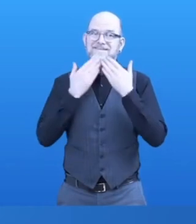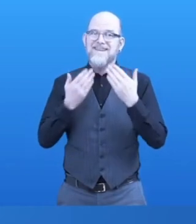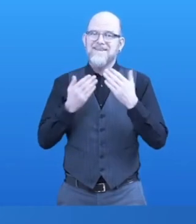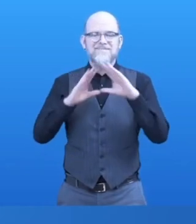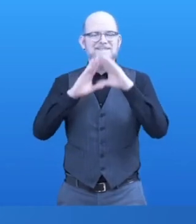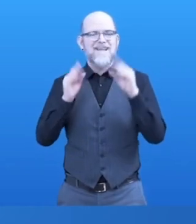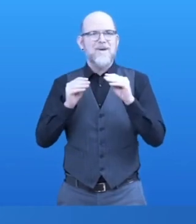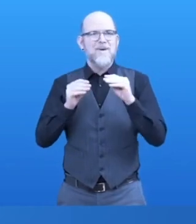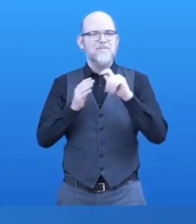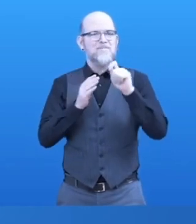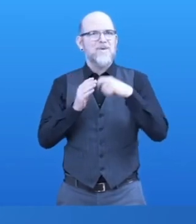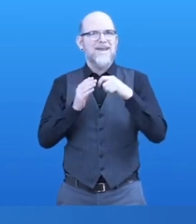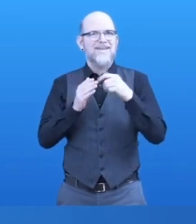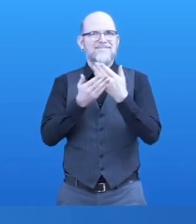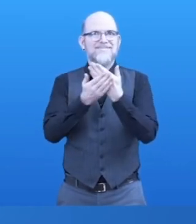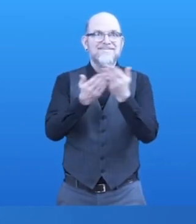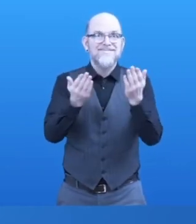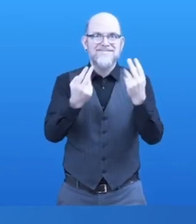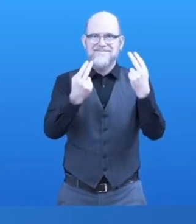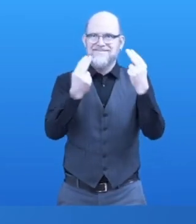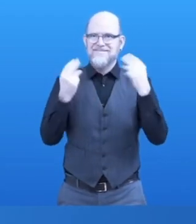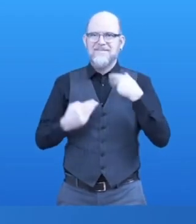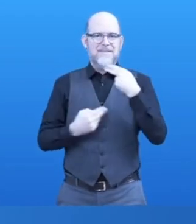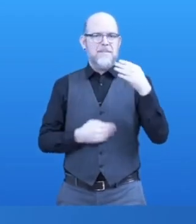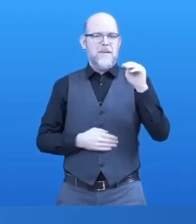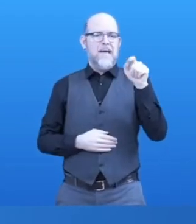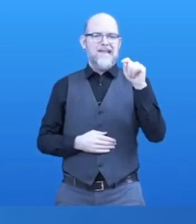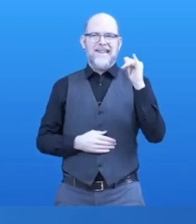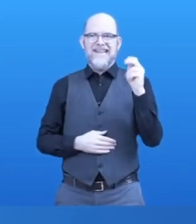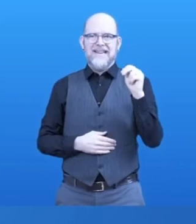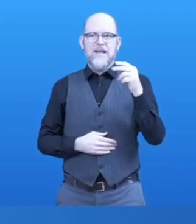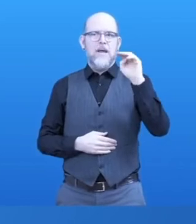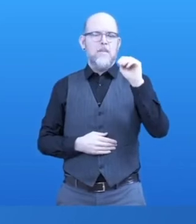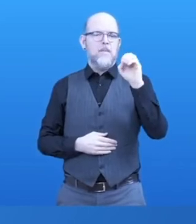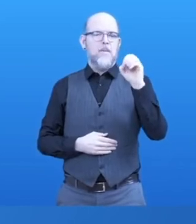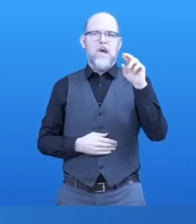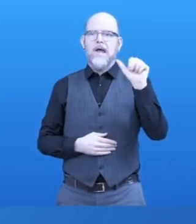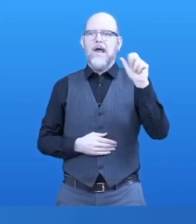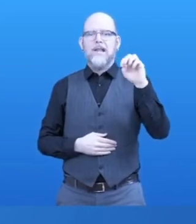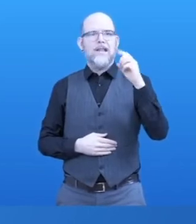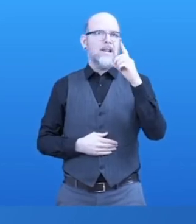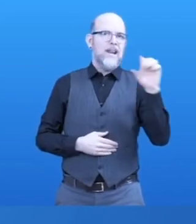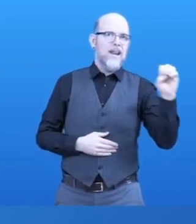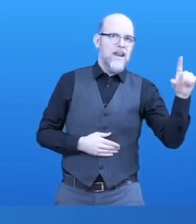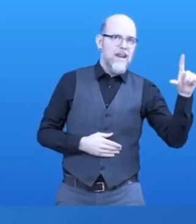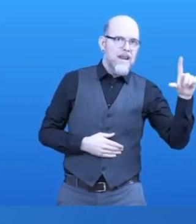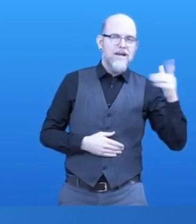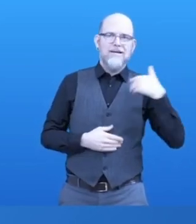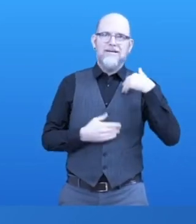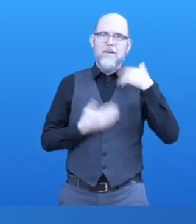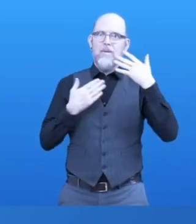community. My name is Martin Morendell and it's a very special honor for me to chair